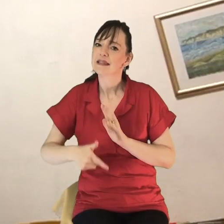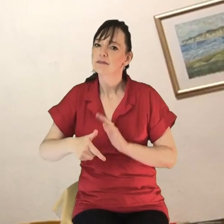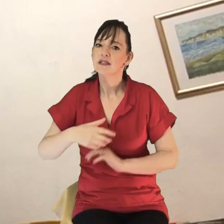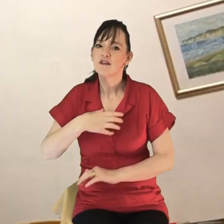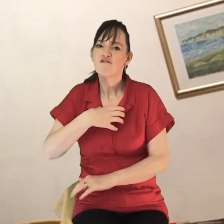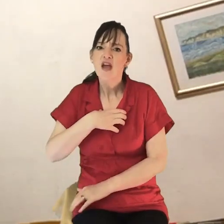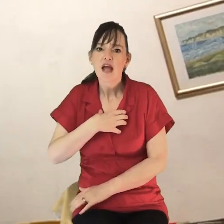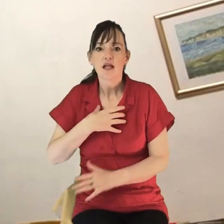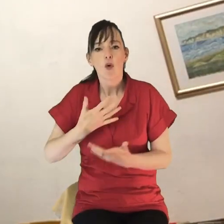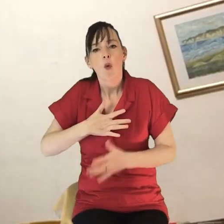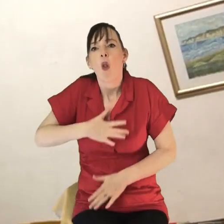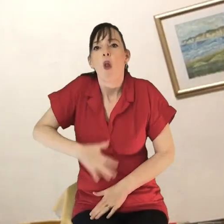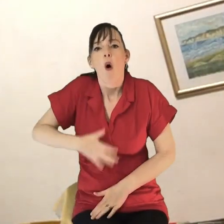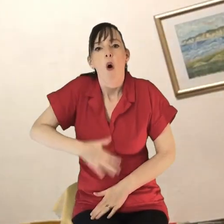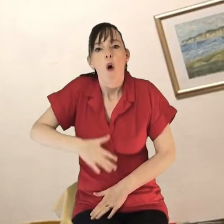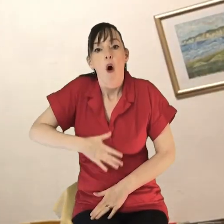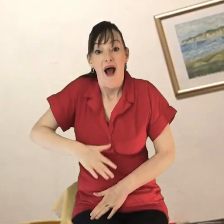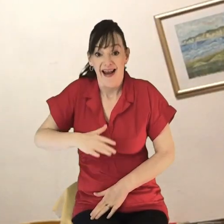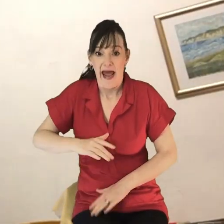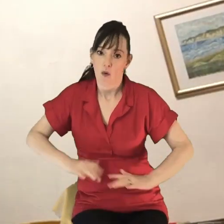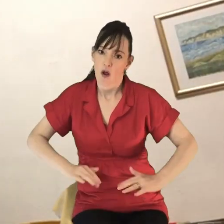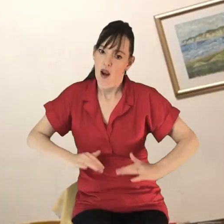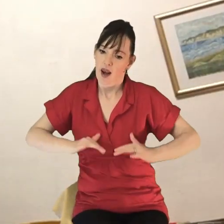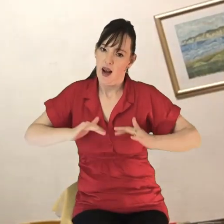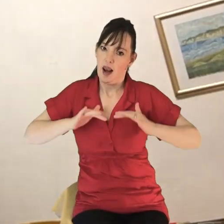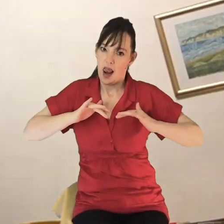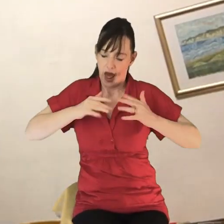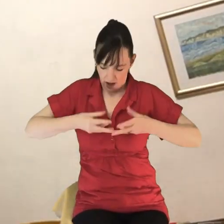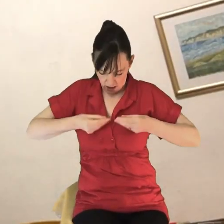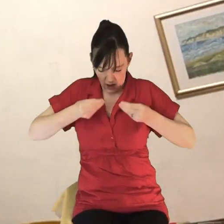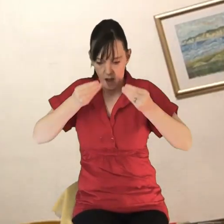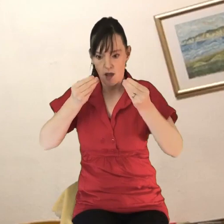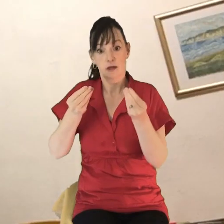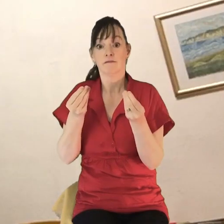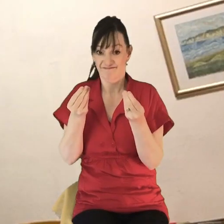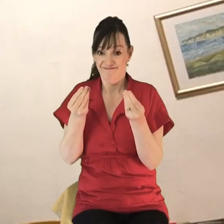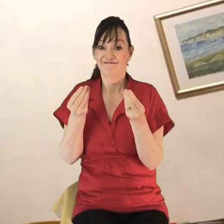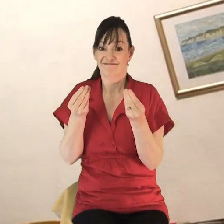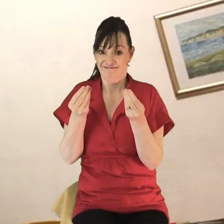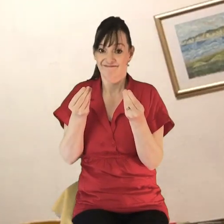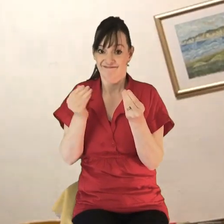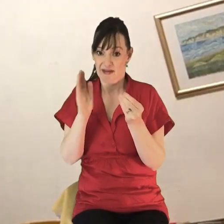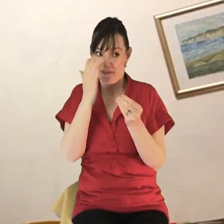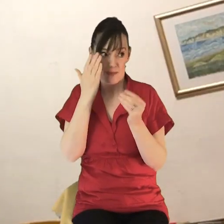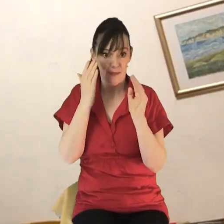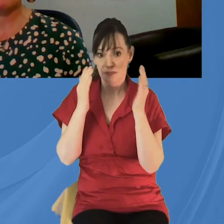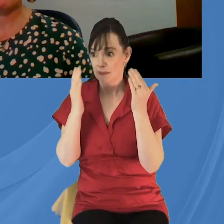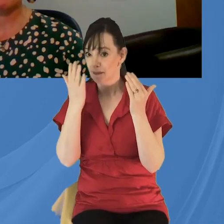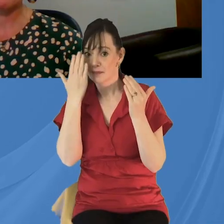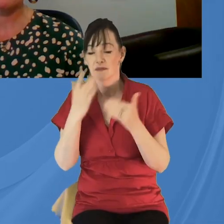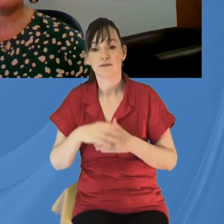longings, I think, have been exposed in some interesting ways during this time. So those certainly have come up.